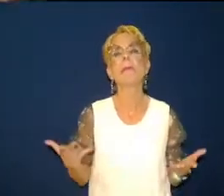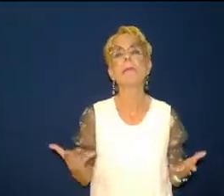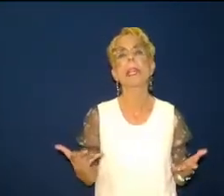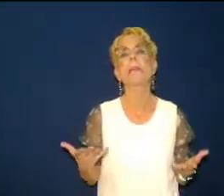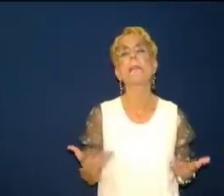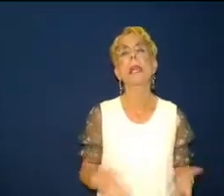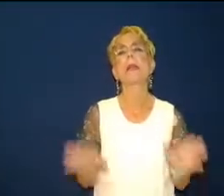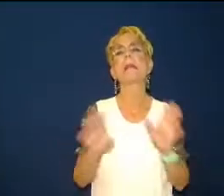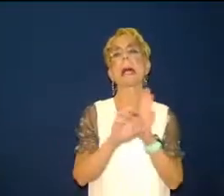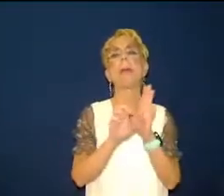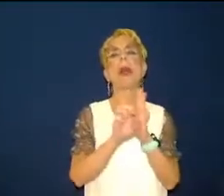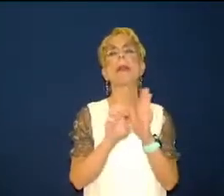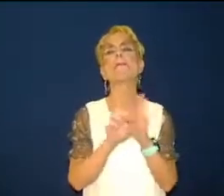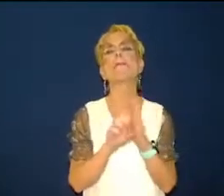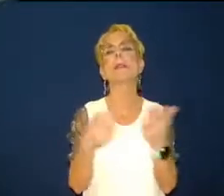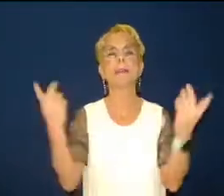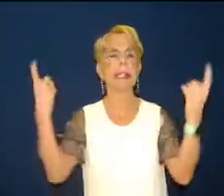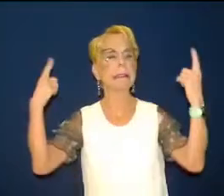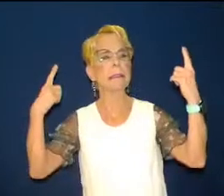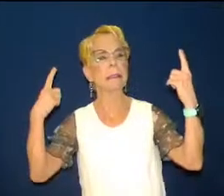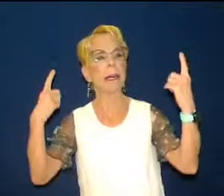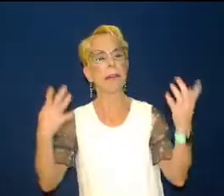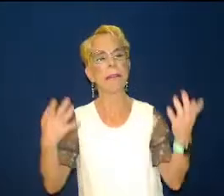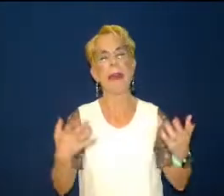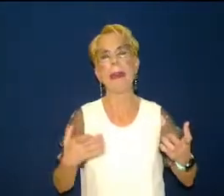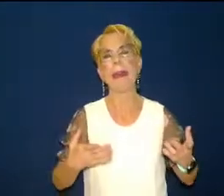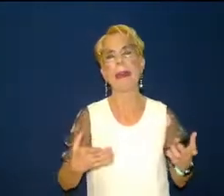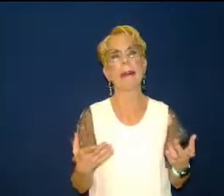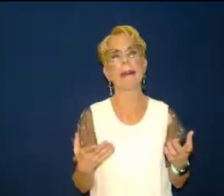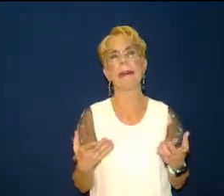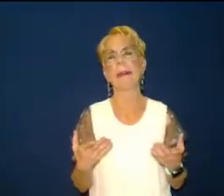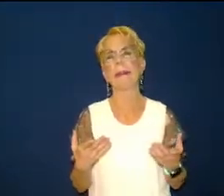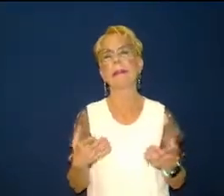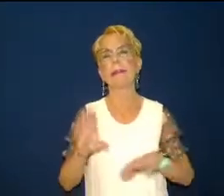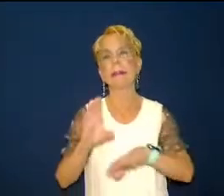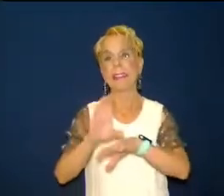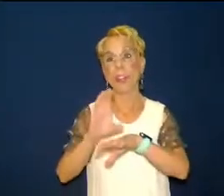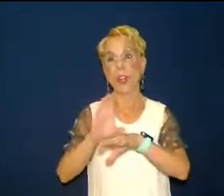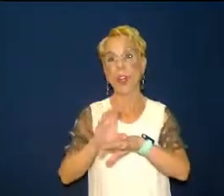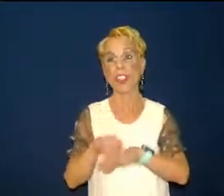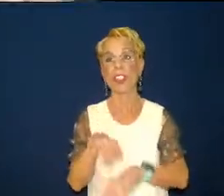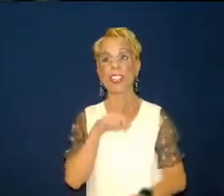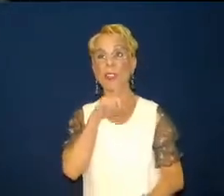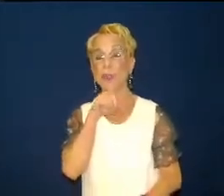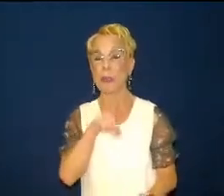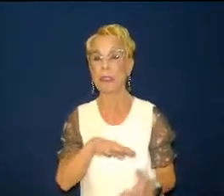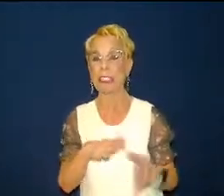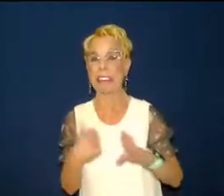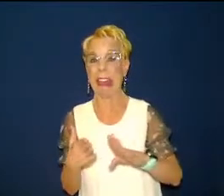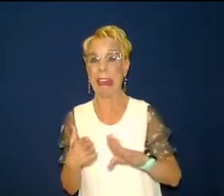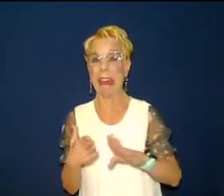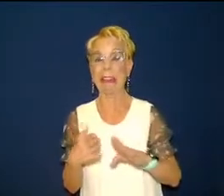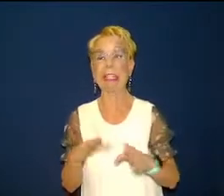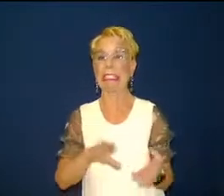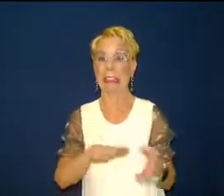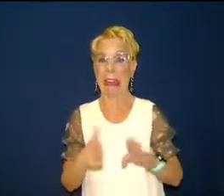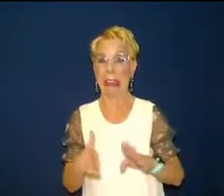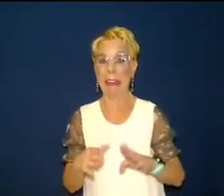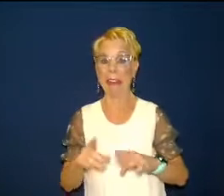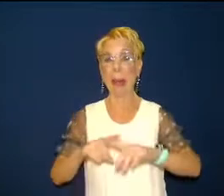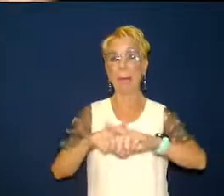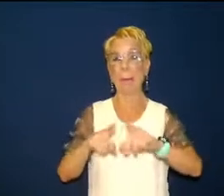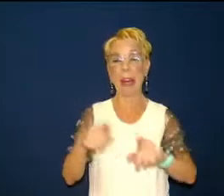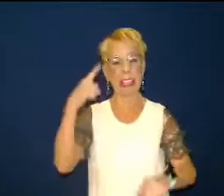nice building nice property well manicured they've got a guy like andy got here mowing the fields for us every time they need mowed and all that stuff